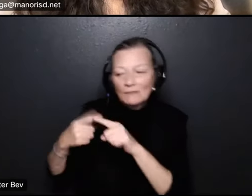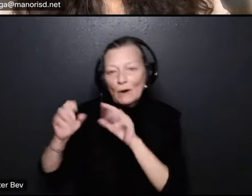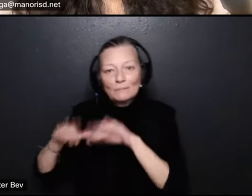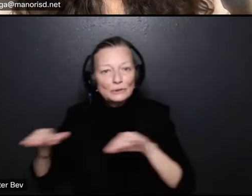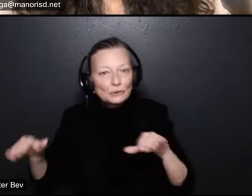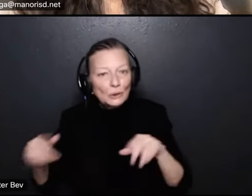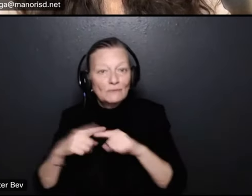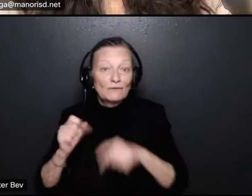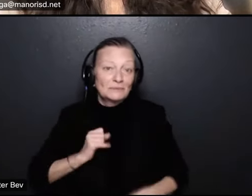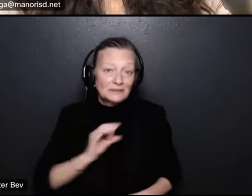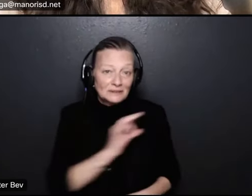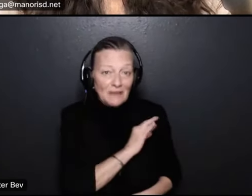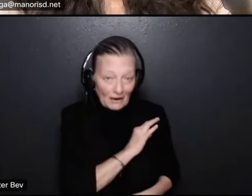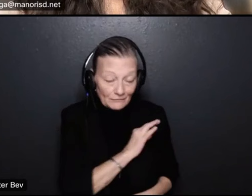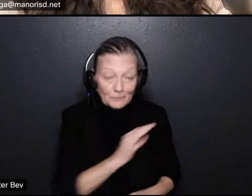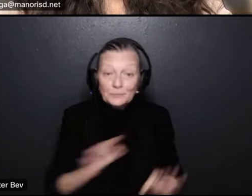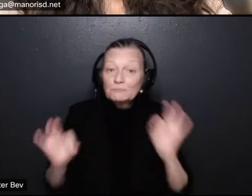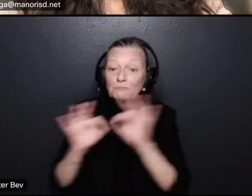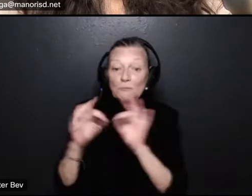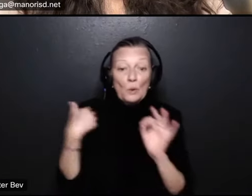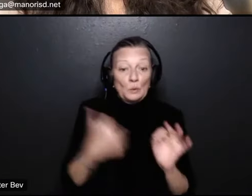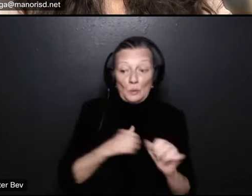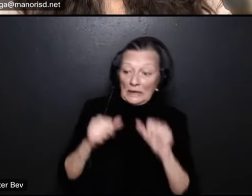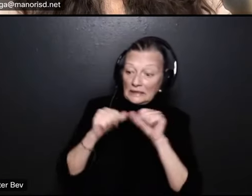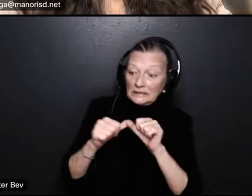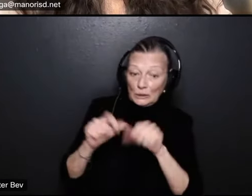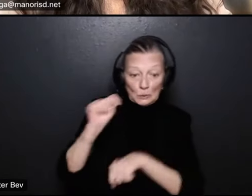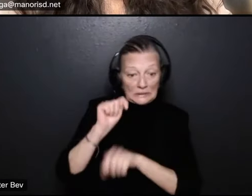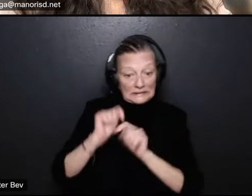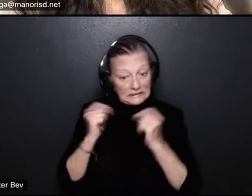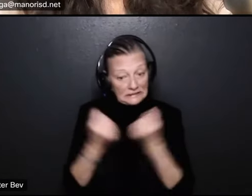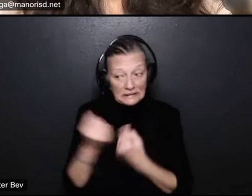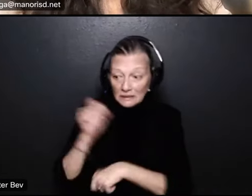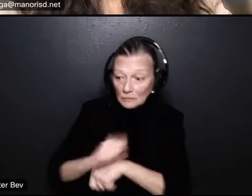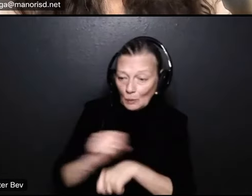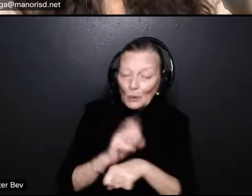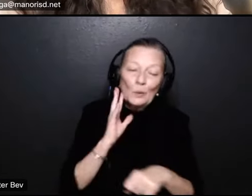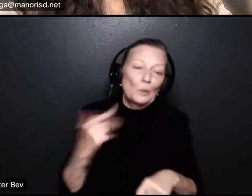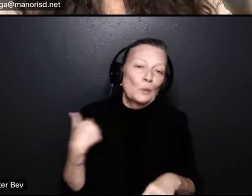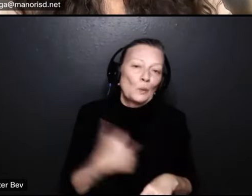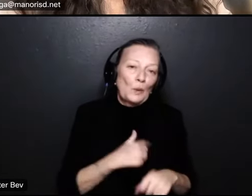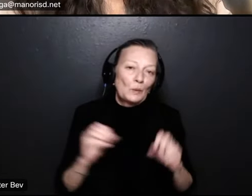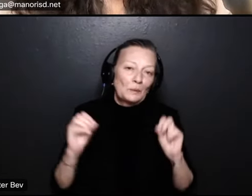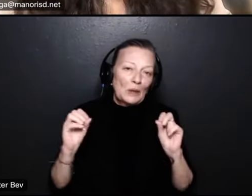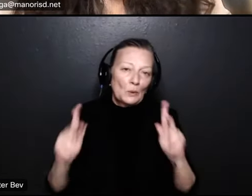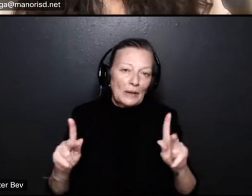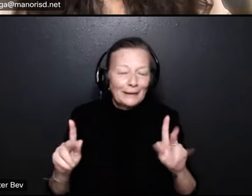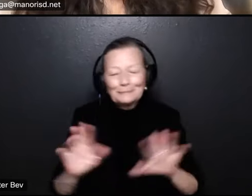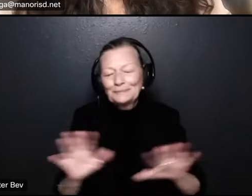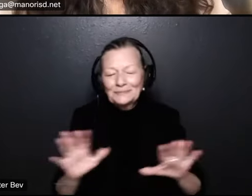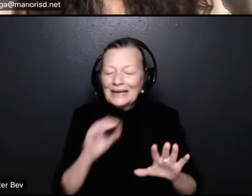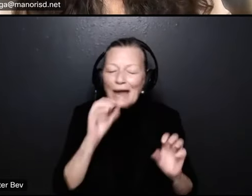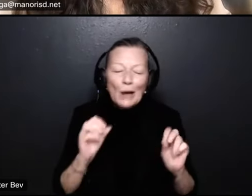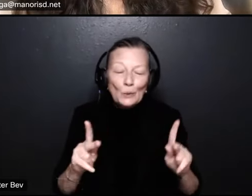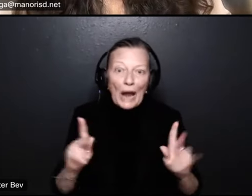support we have from our staff as long as we continue to be a team we're going to be okay and actually forget that we're not going to be okay we're going to be great